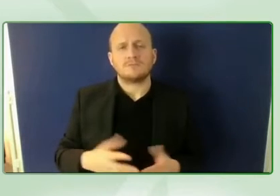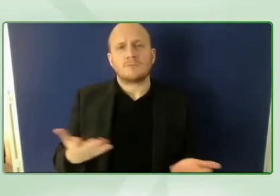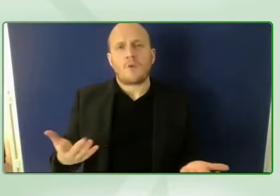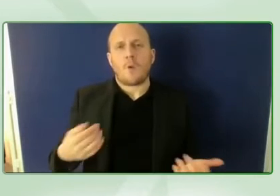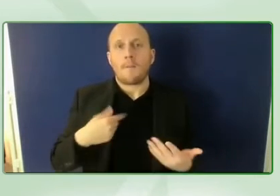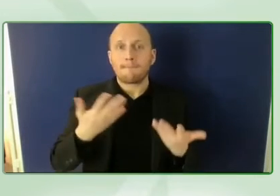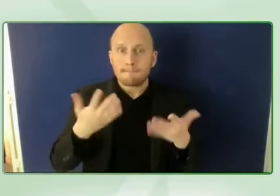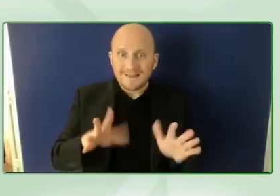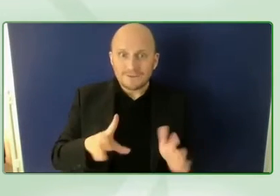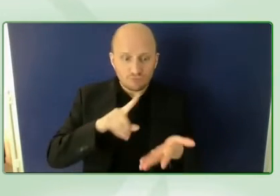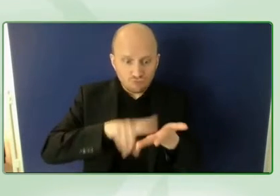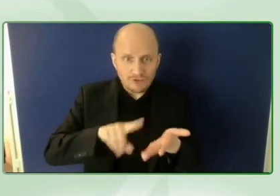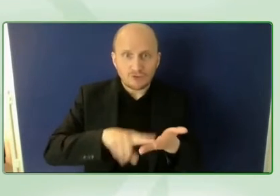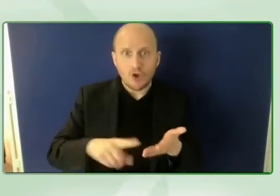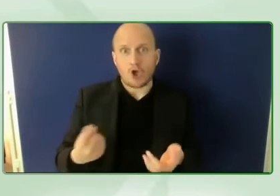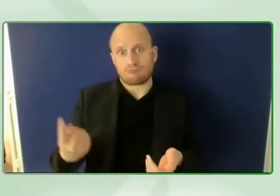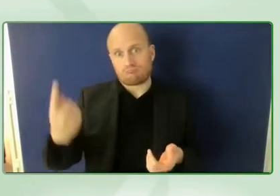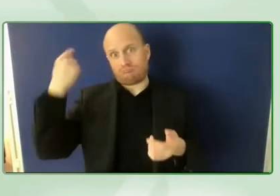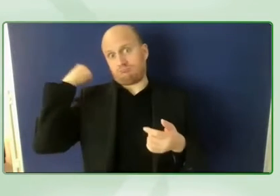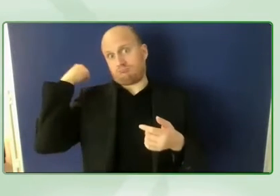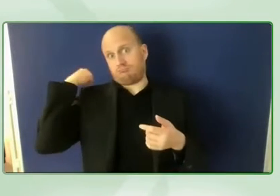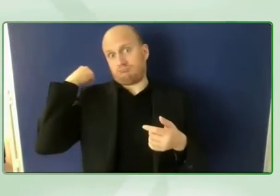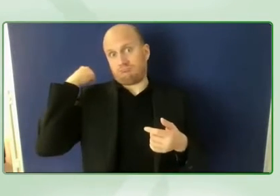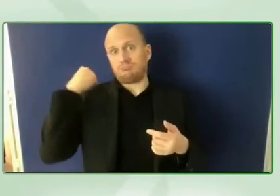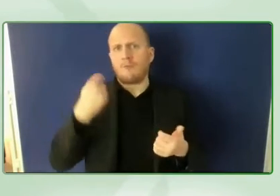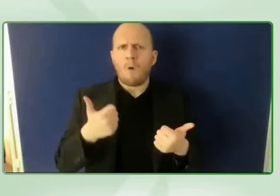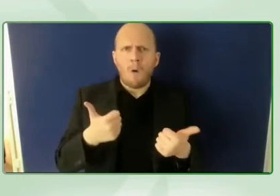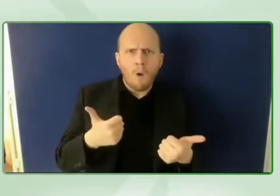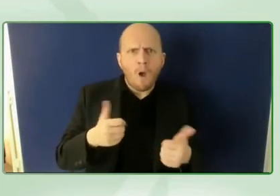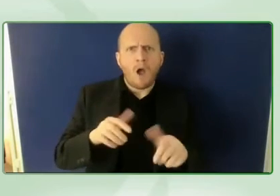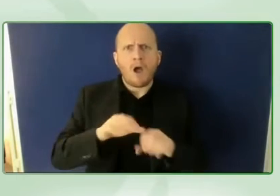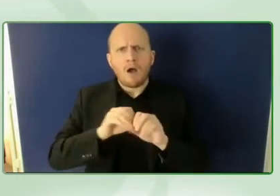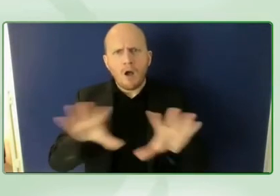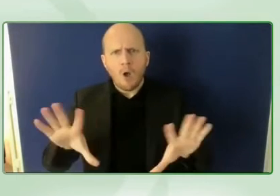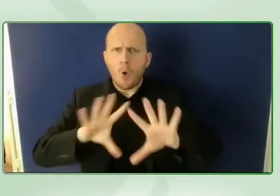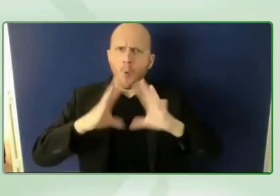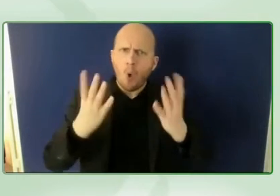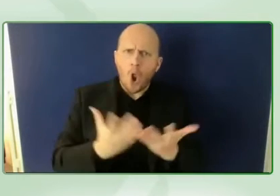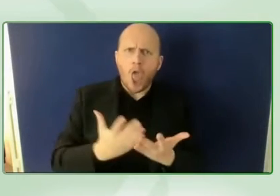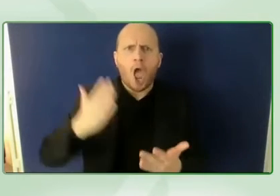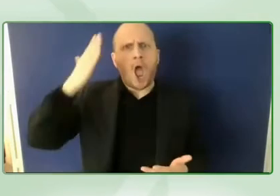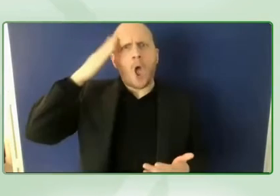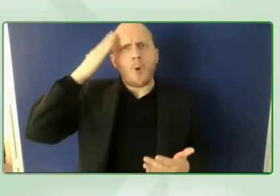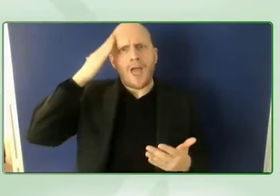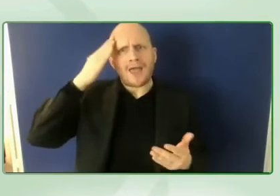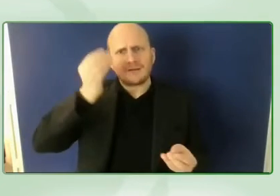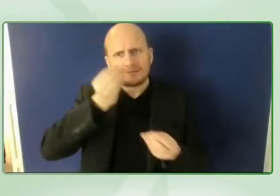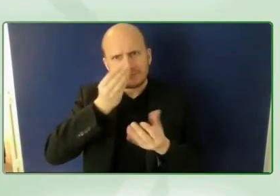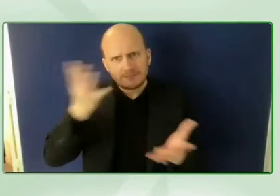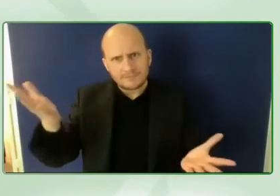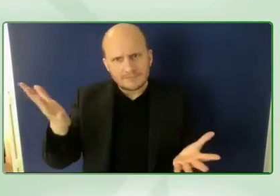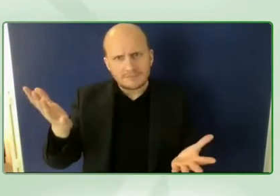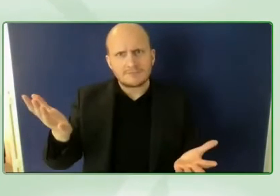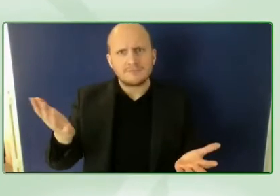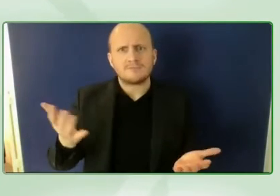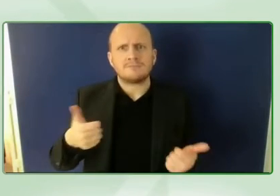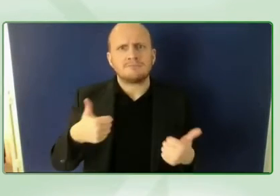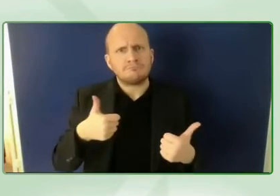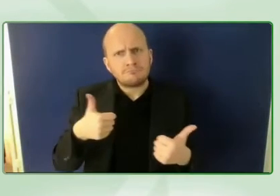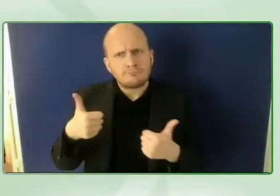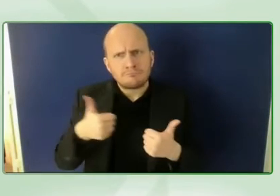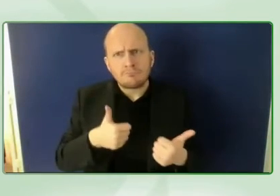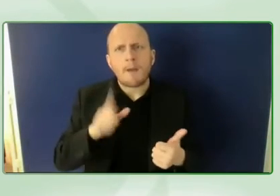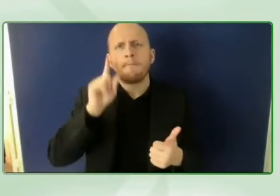yes we got great global awareness but and and two minutes our objective is to engage the